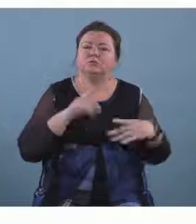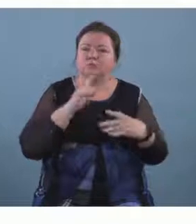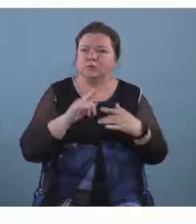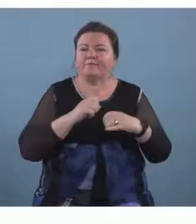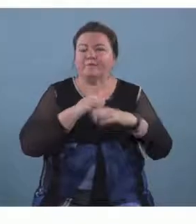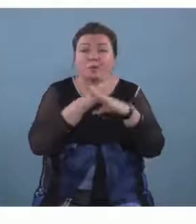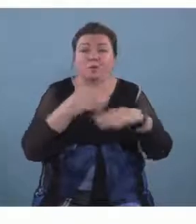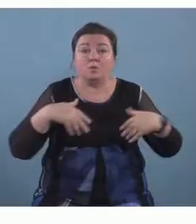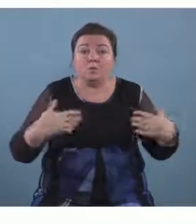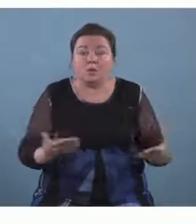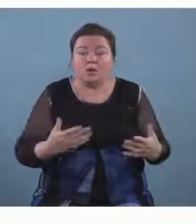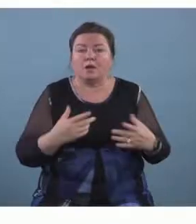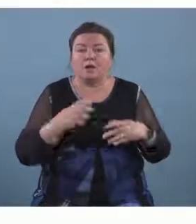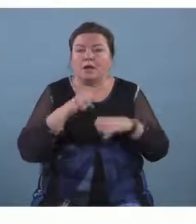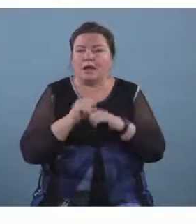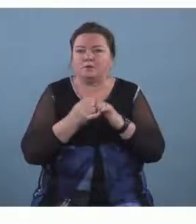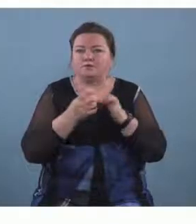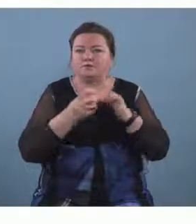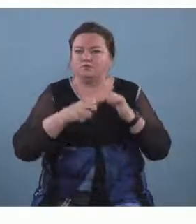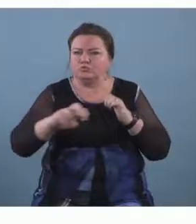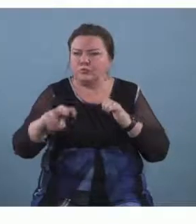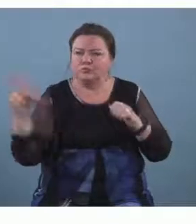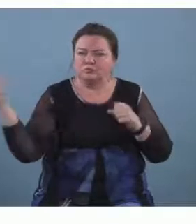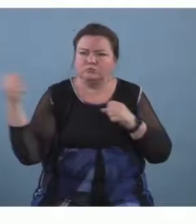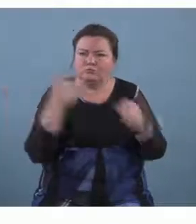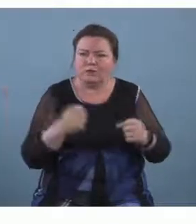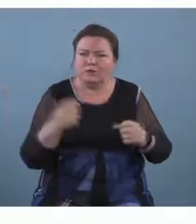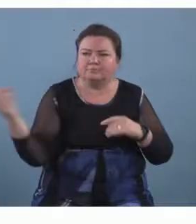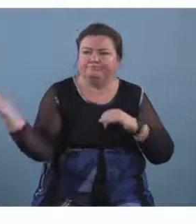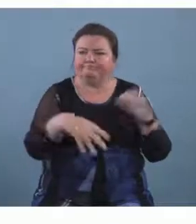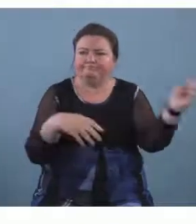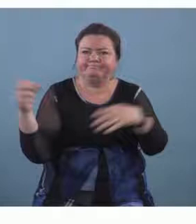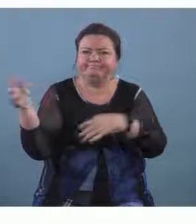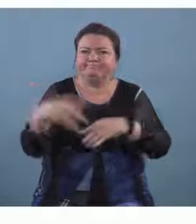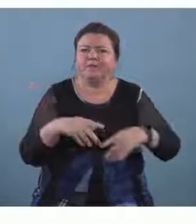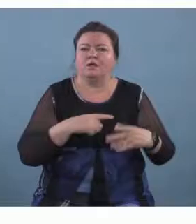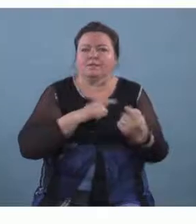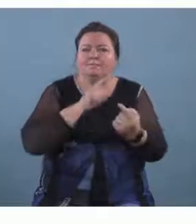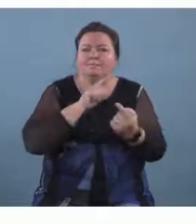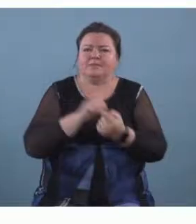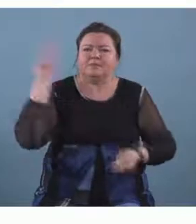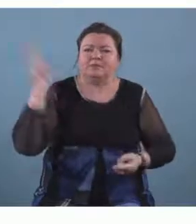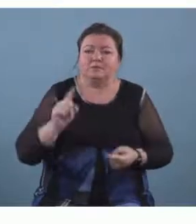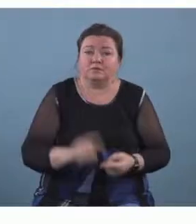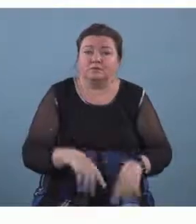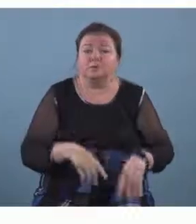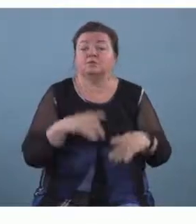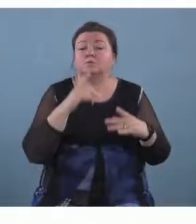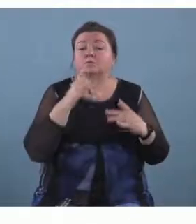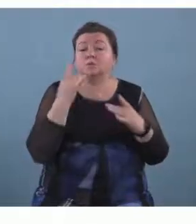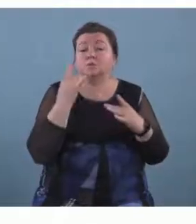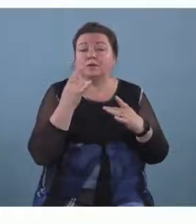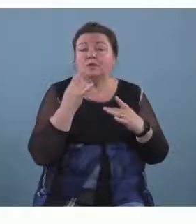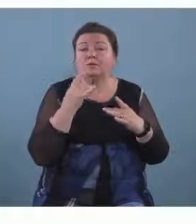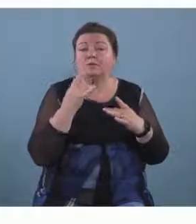of transportation and we were only able to meet um the children to that